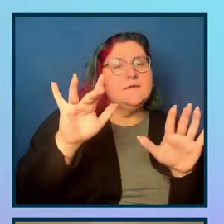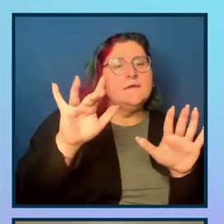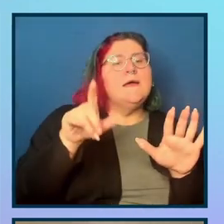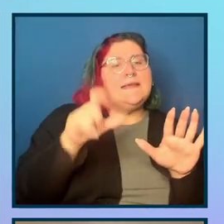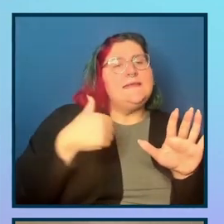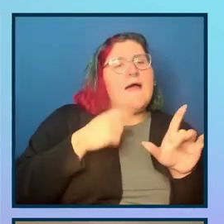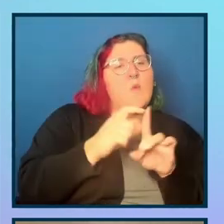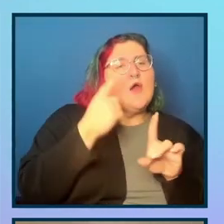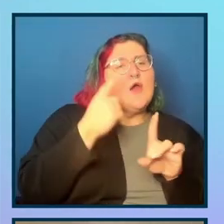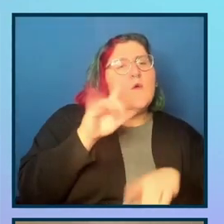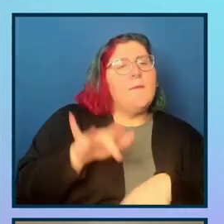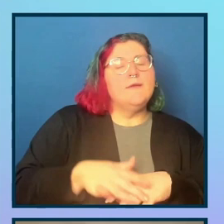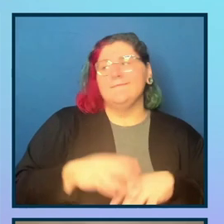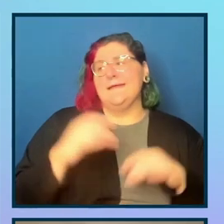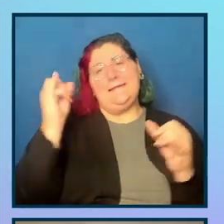to have text here, silly.